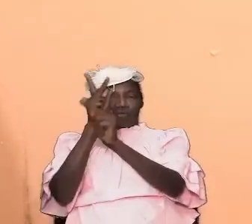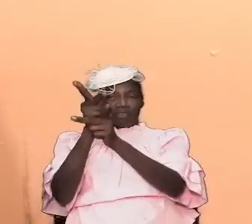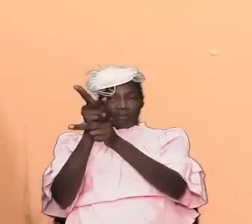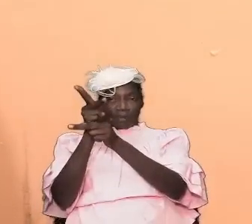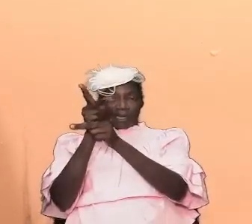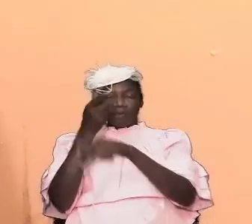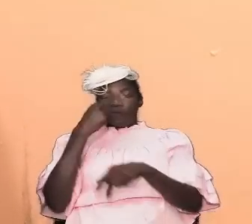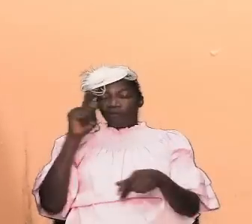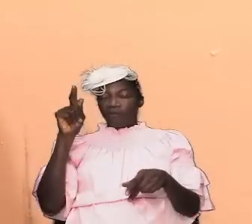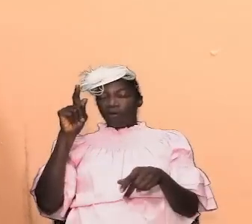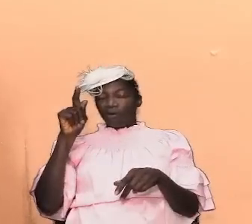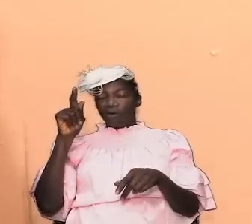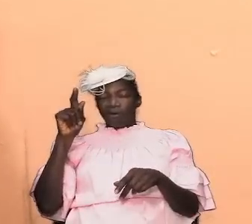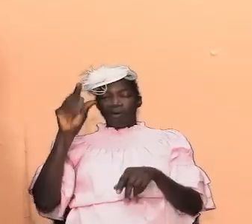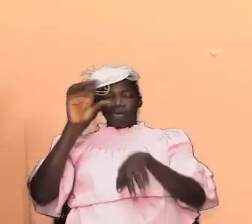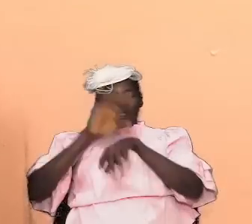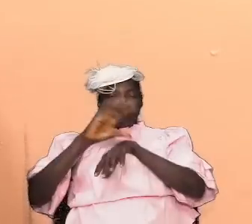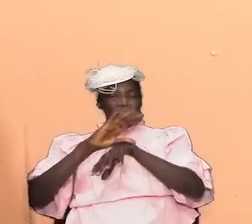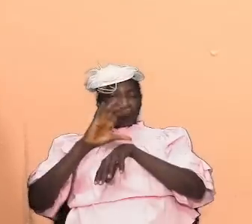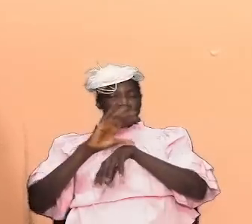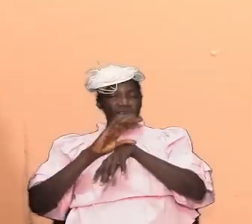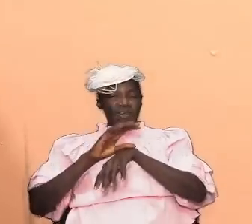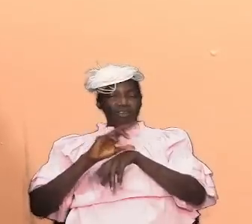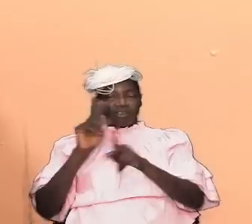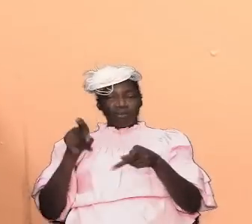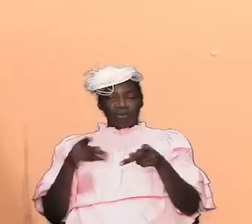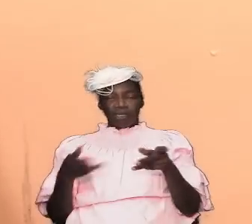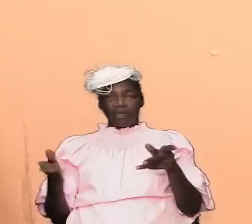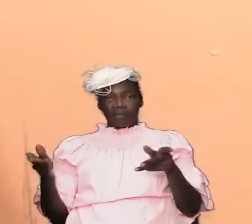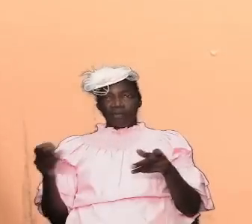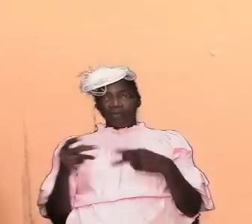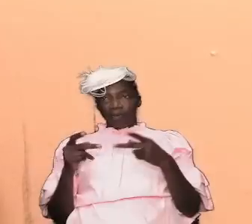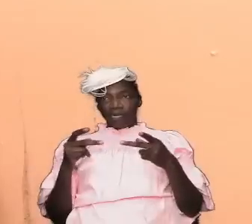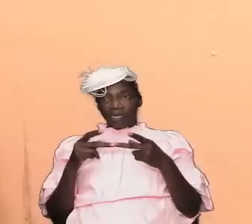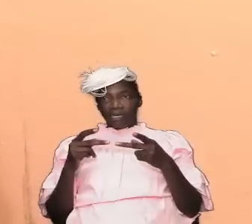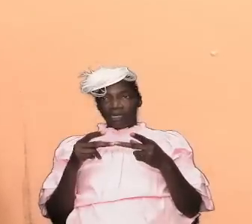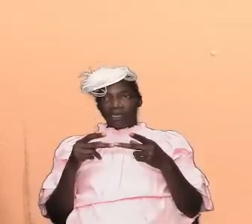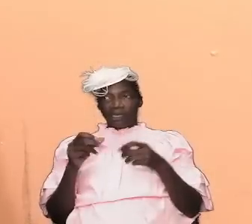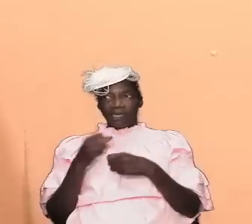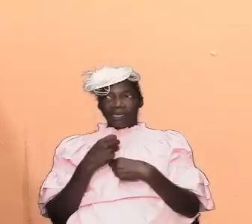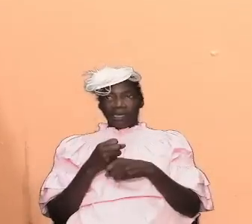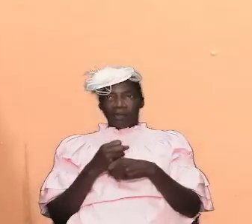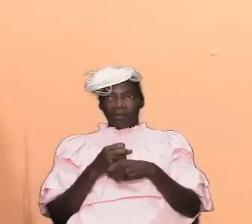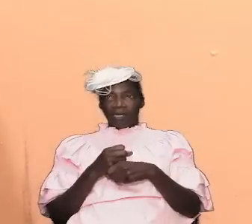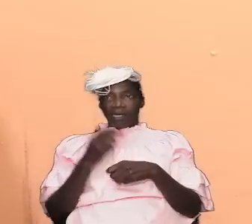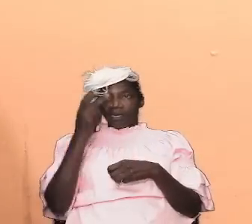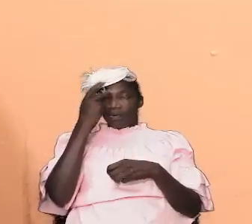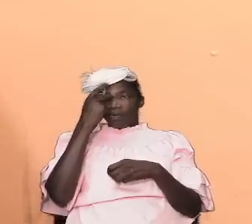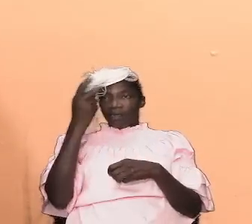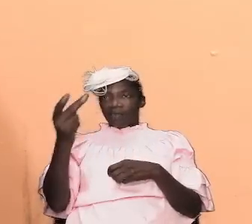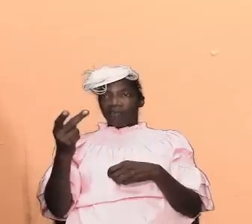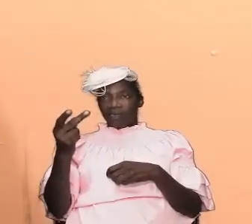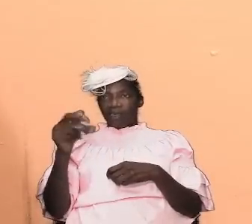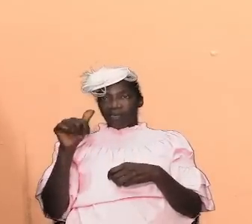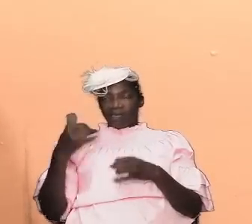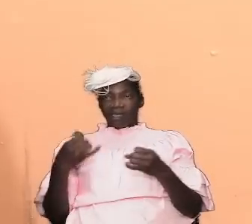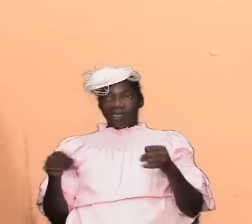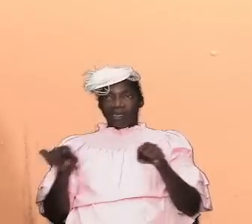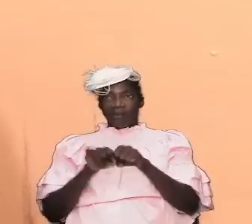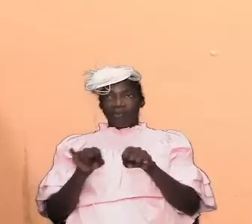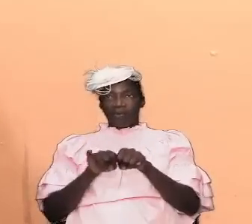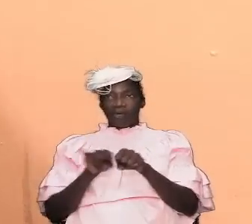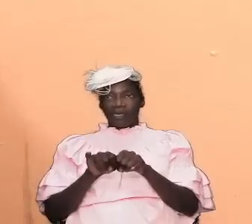church of our lord jesus christ we are going to put the things in place and we are going to allow for us to see that important